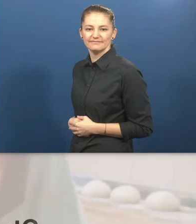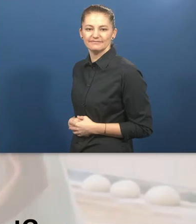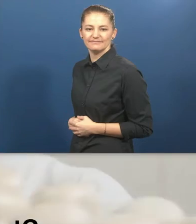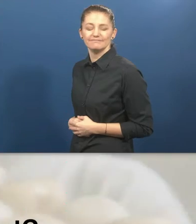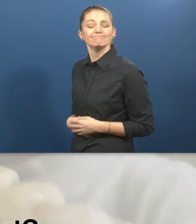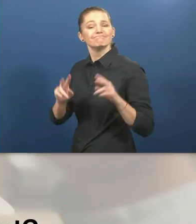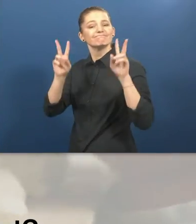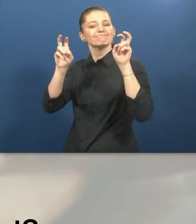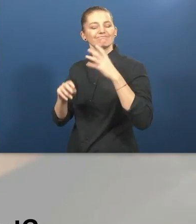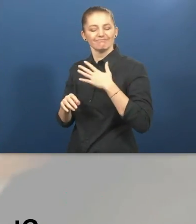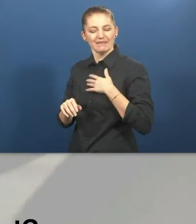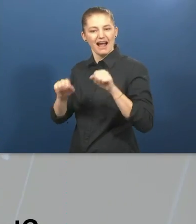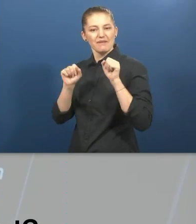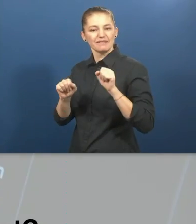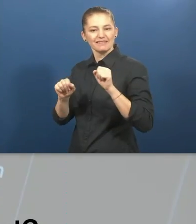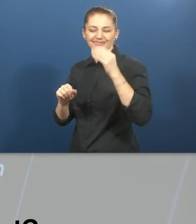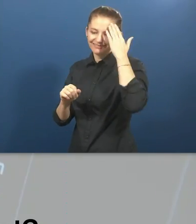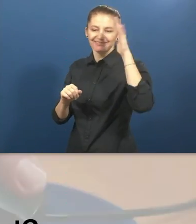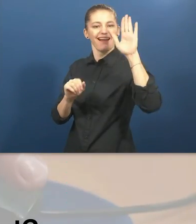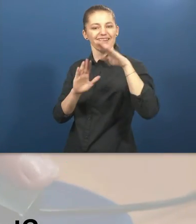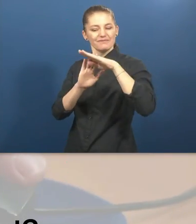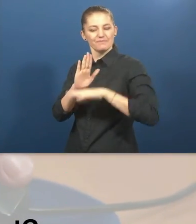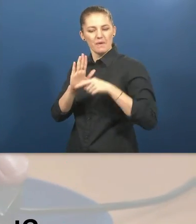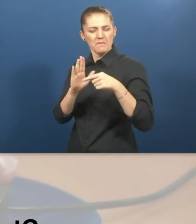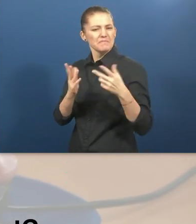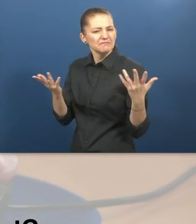What is my ability talent program about?